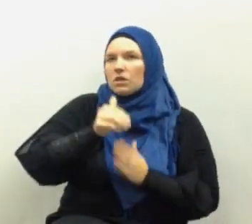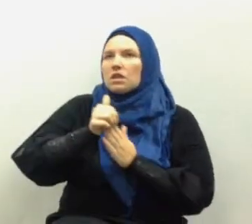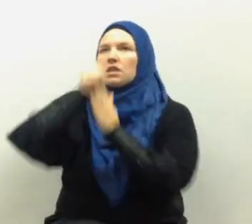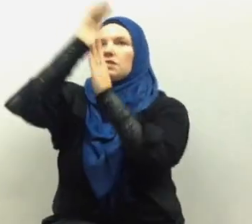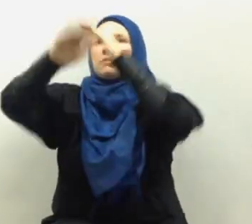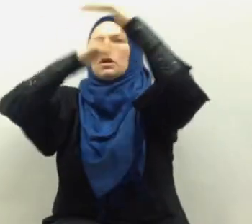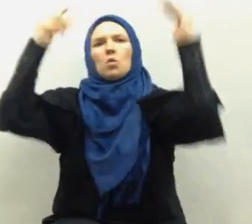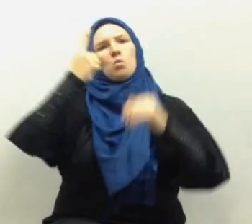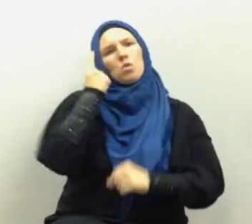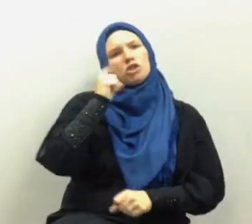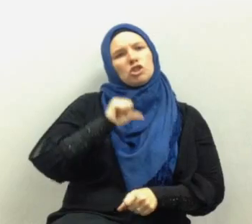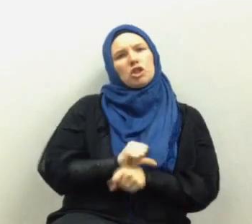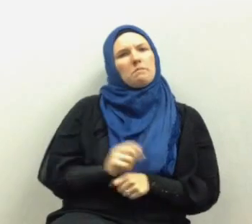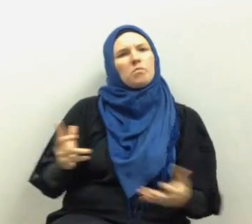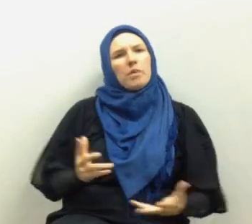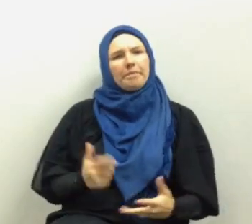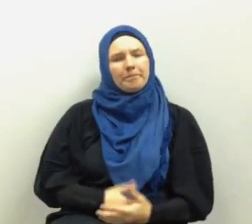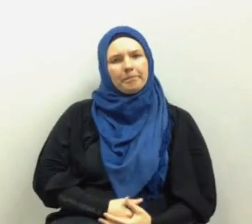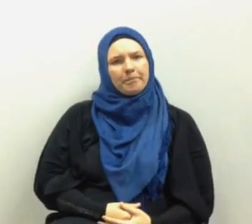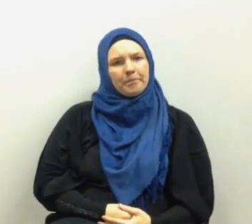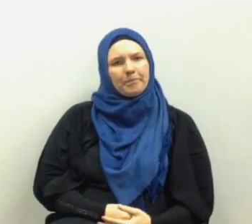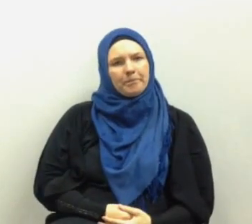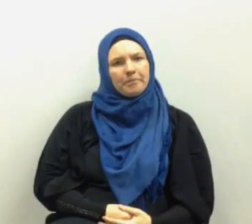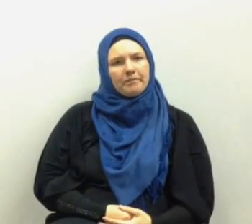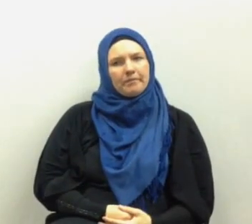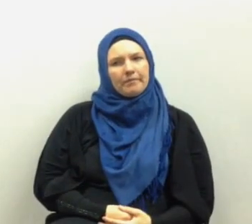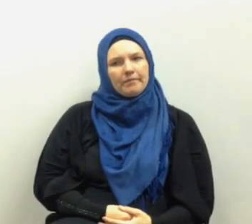will get you to paradise what this one job be